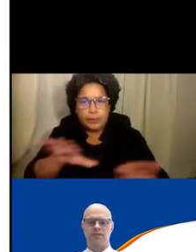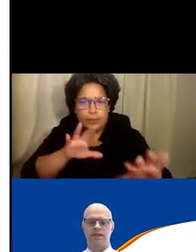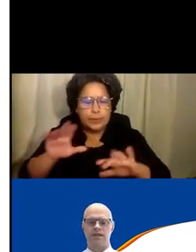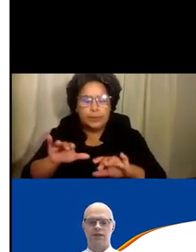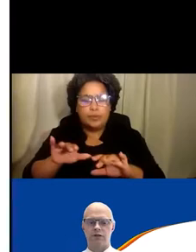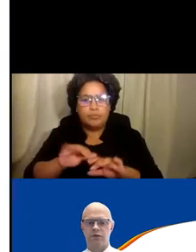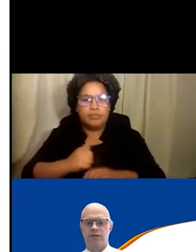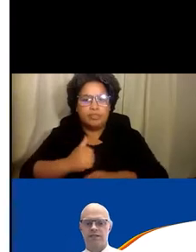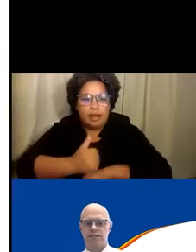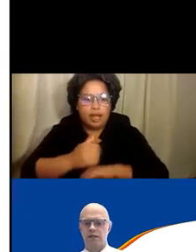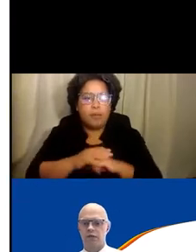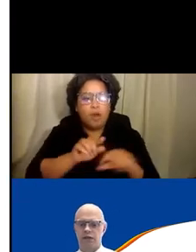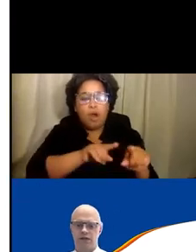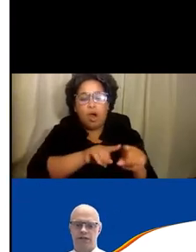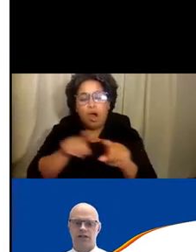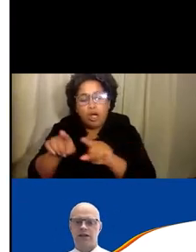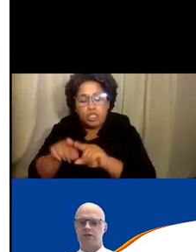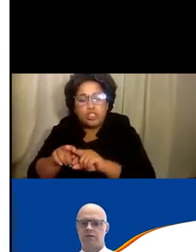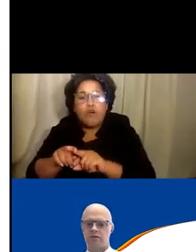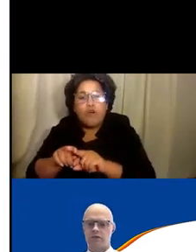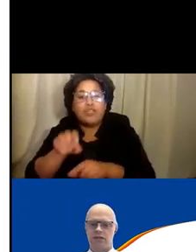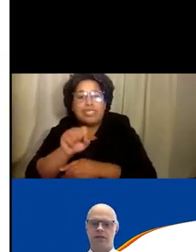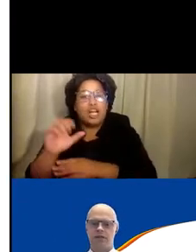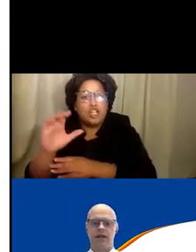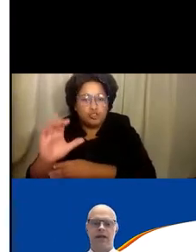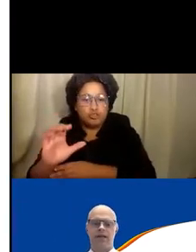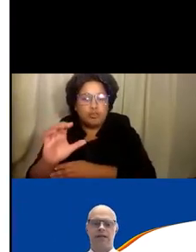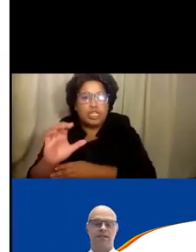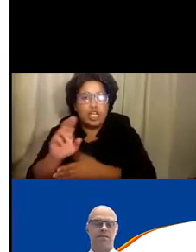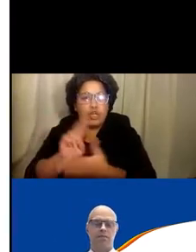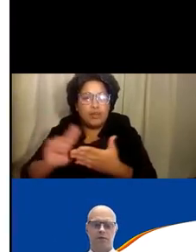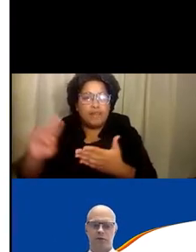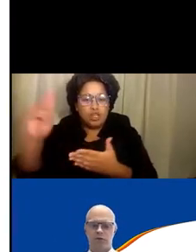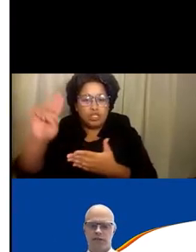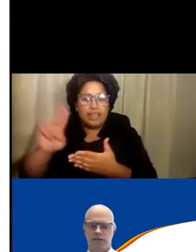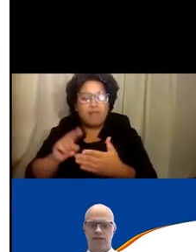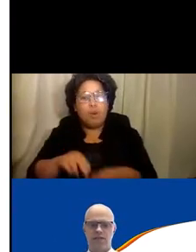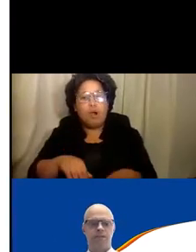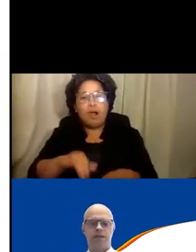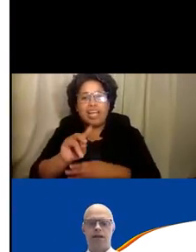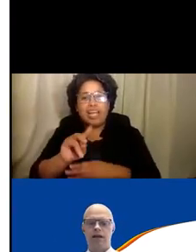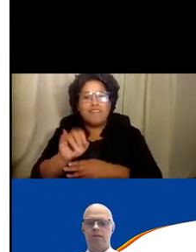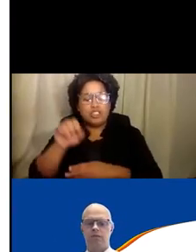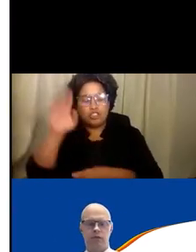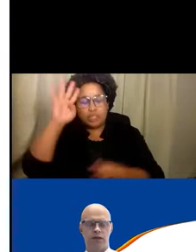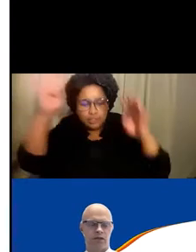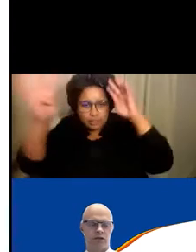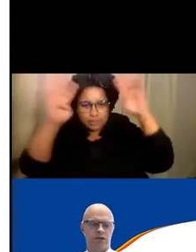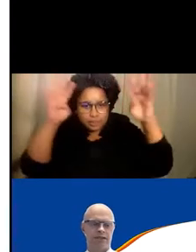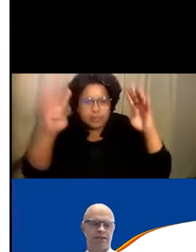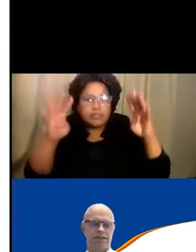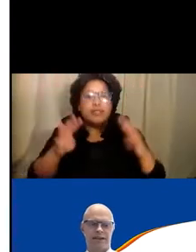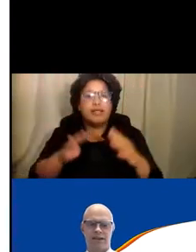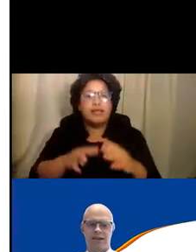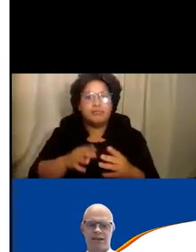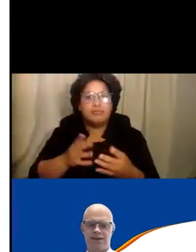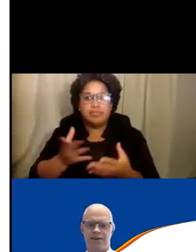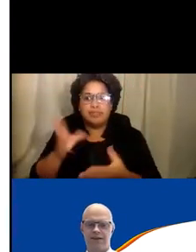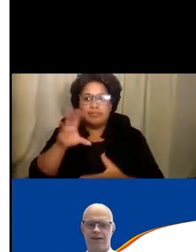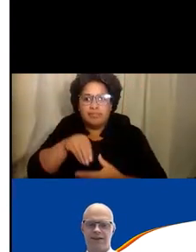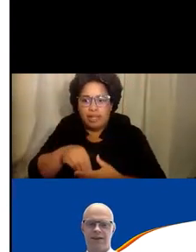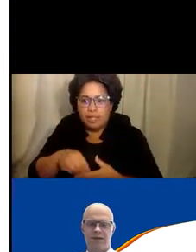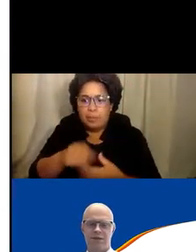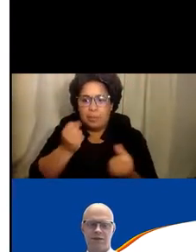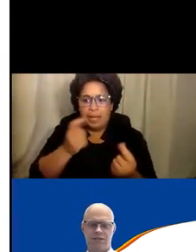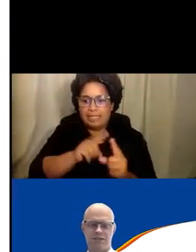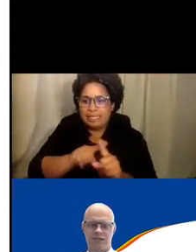member of the Santa Clara University's Center for Innovation and Entrepreneurship and is a member of the Board of Regents. So clearly, he's got a lot of